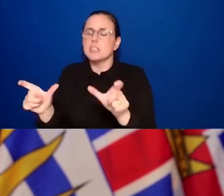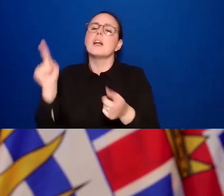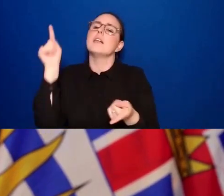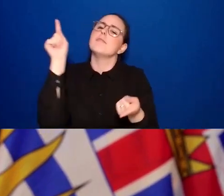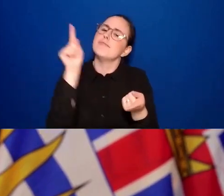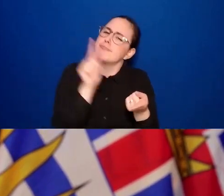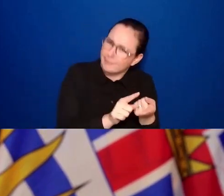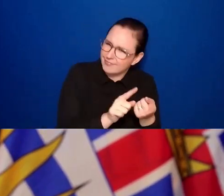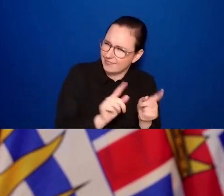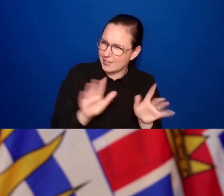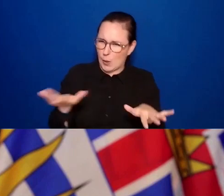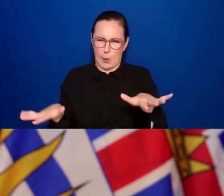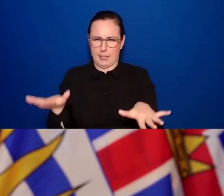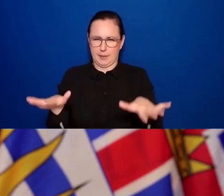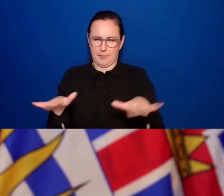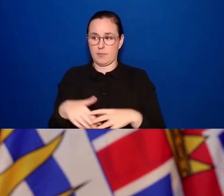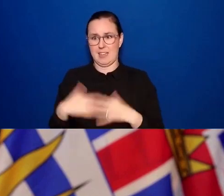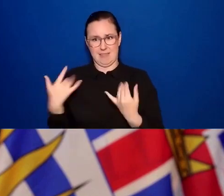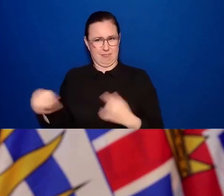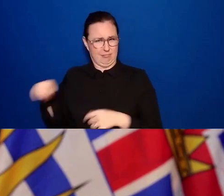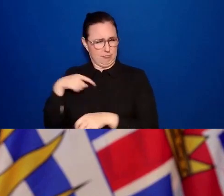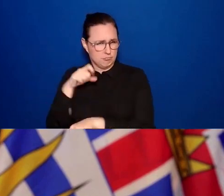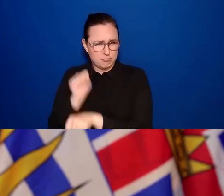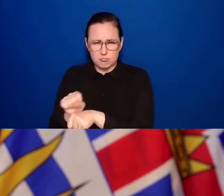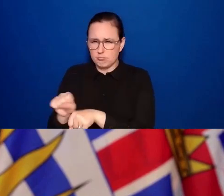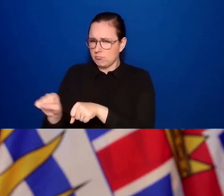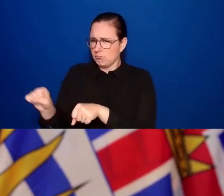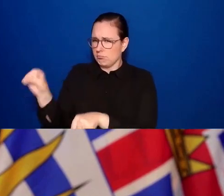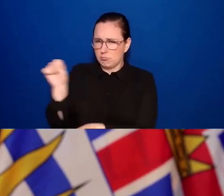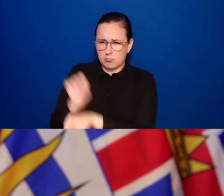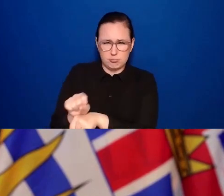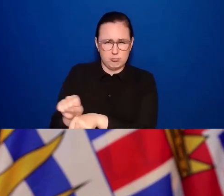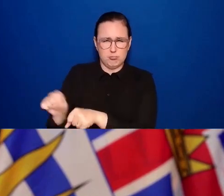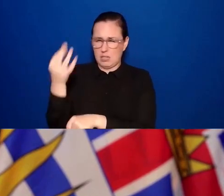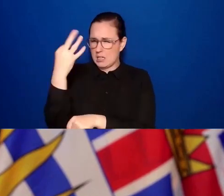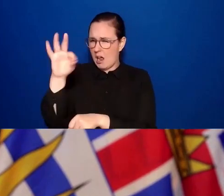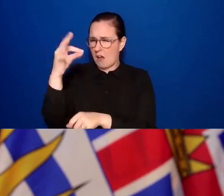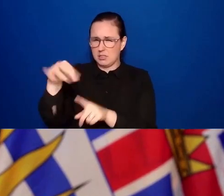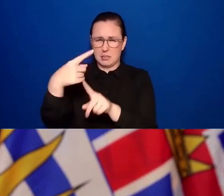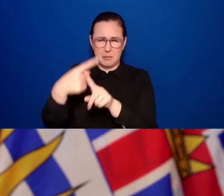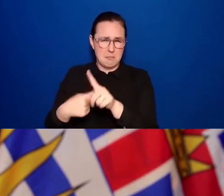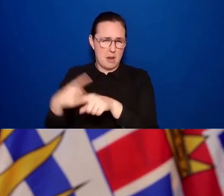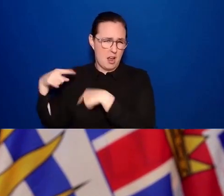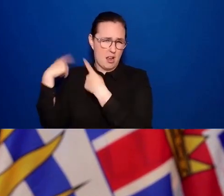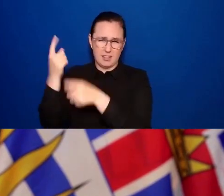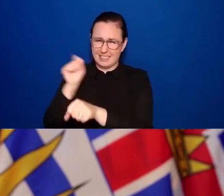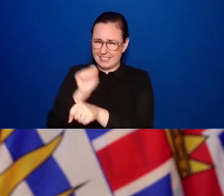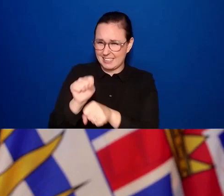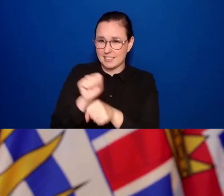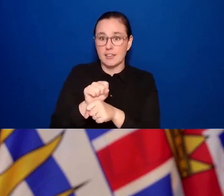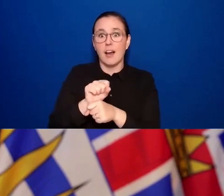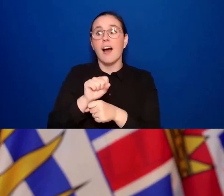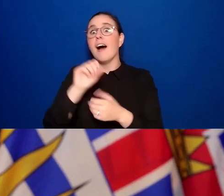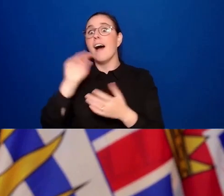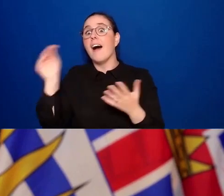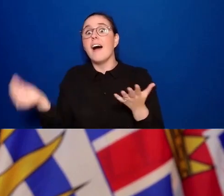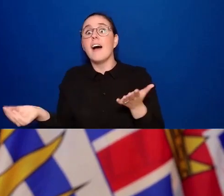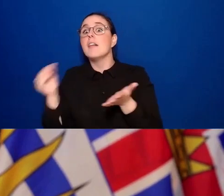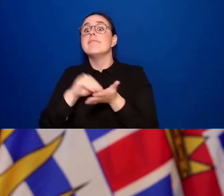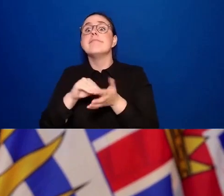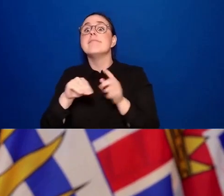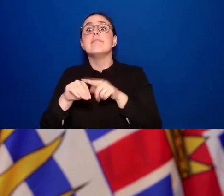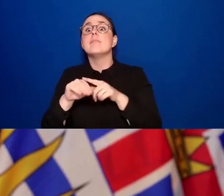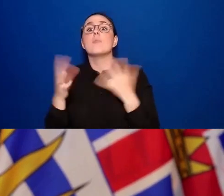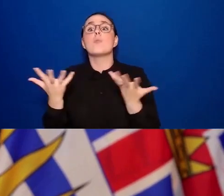at this phase in the pandemic, we have another tool in our toolbox. We have vaccination. And vaccinations have been proving